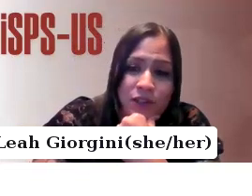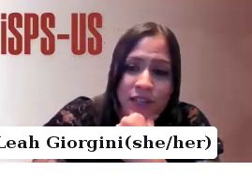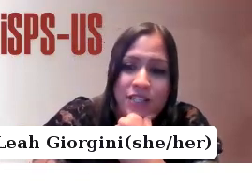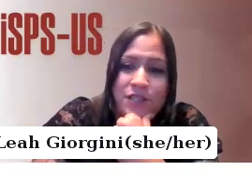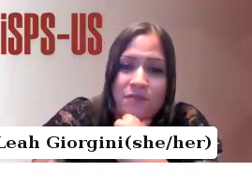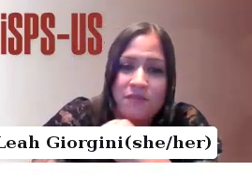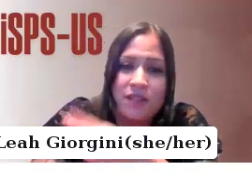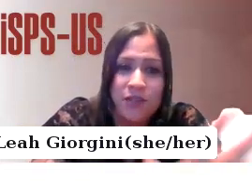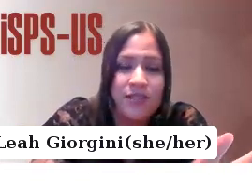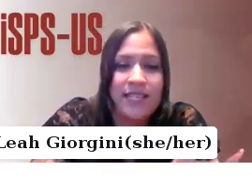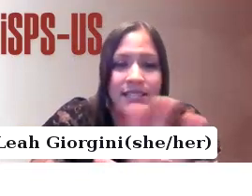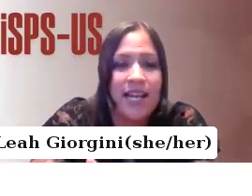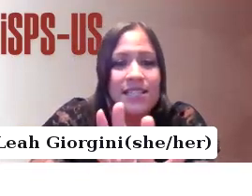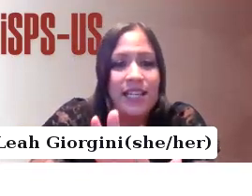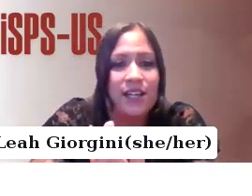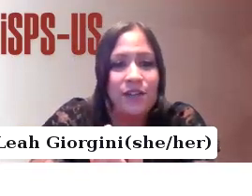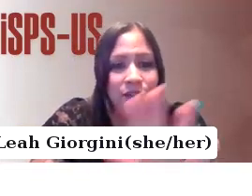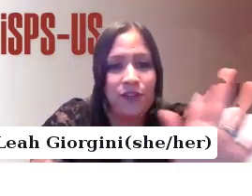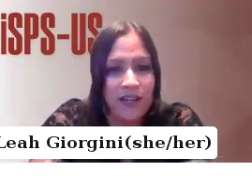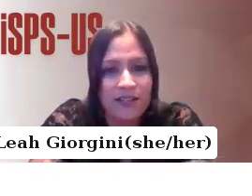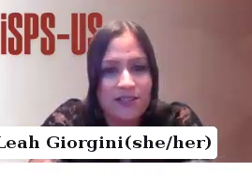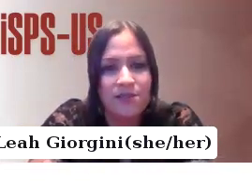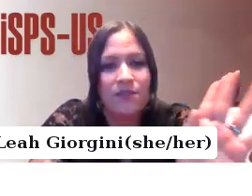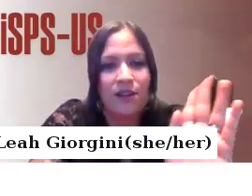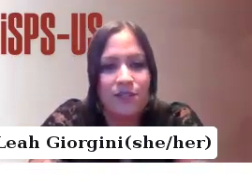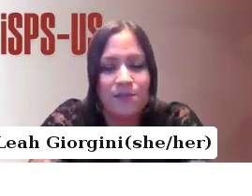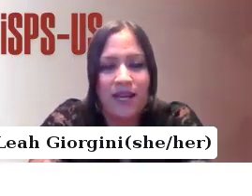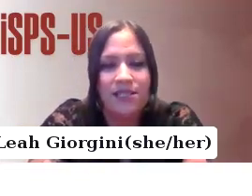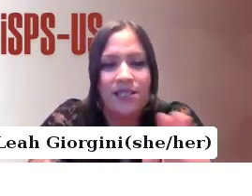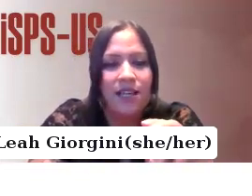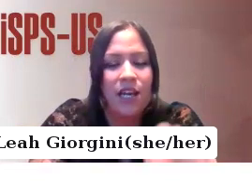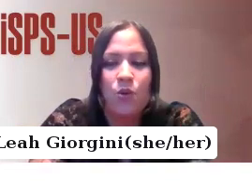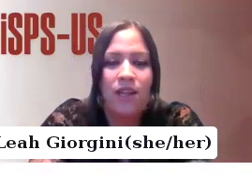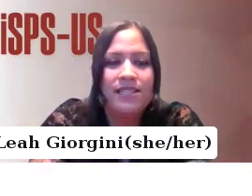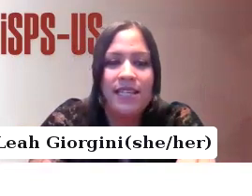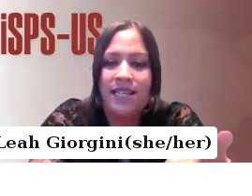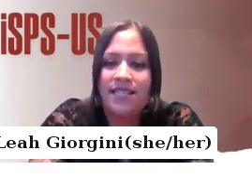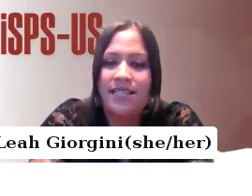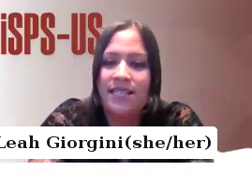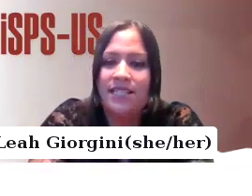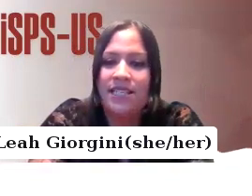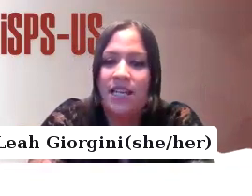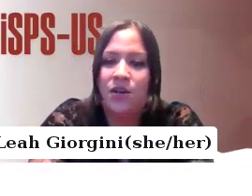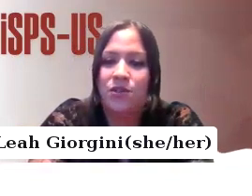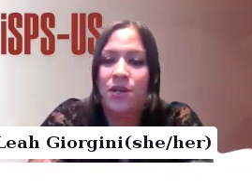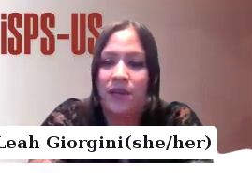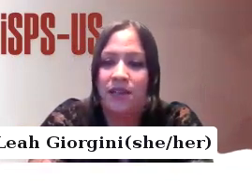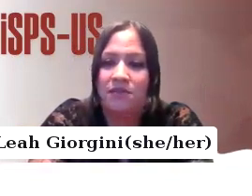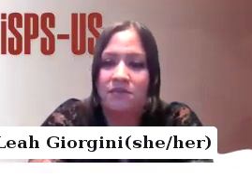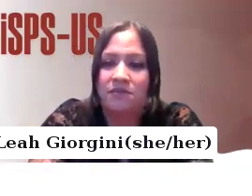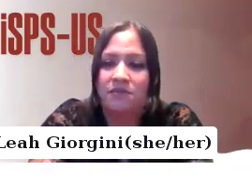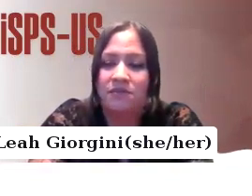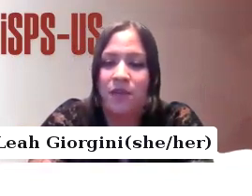that kind of technical knowledge. So you'll see it stands here for fairness, respect, equality, dignity, and